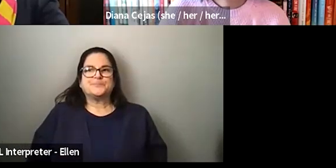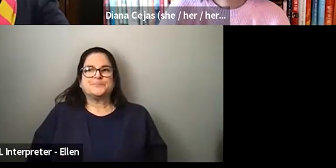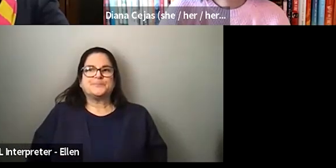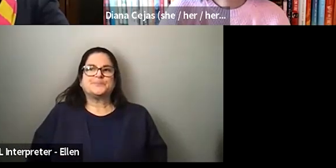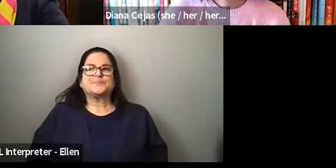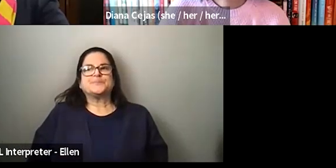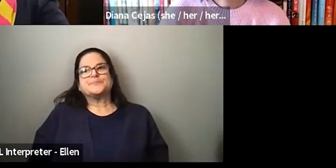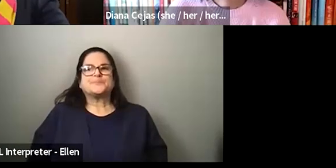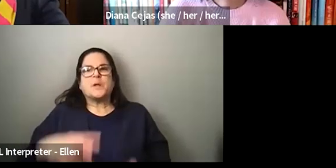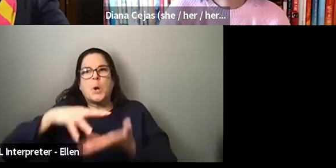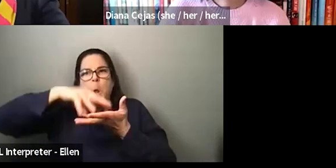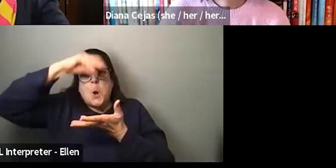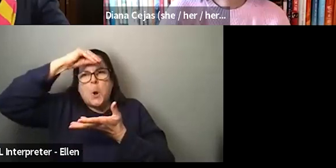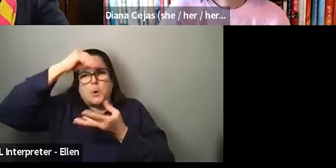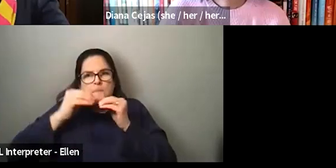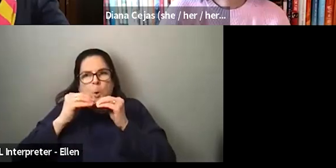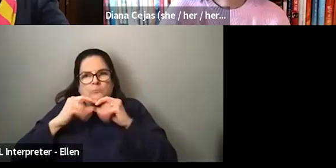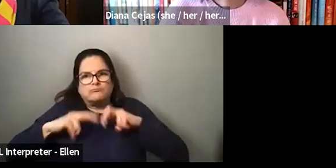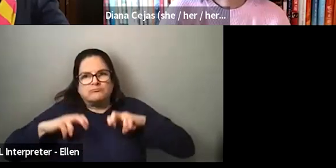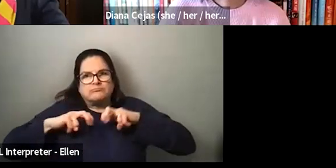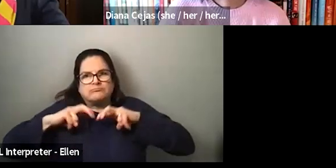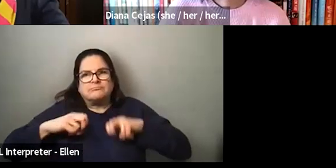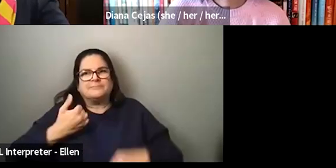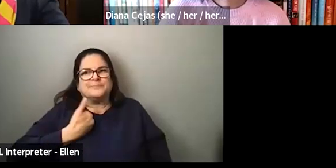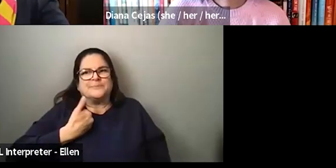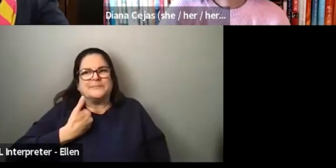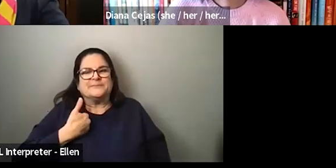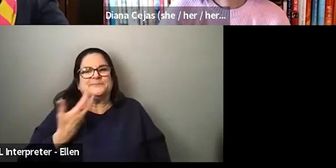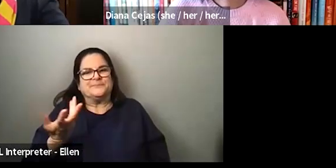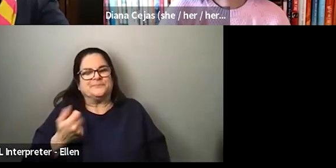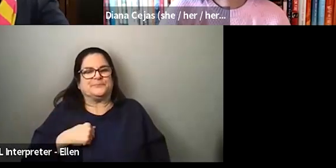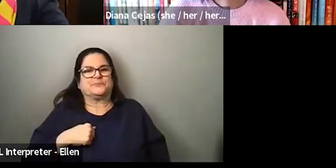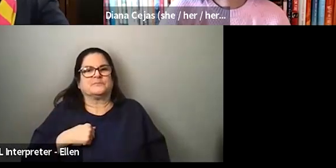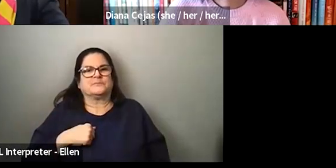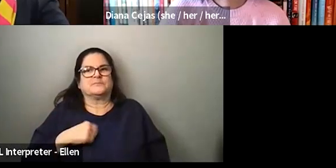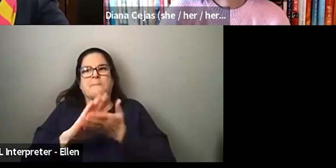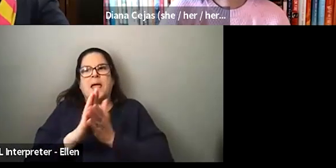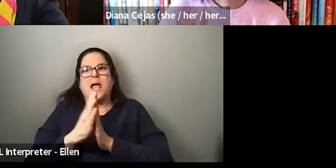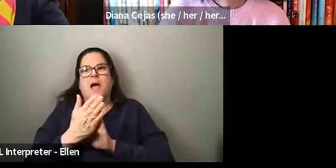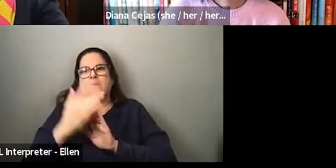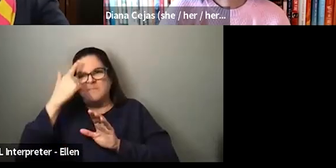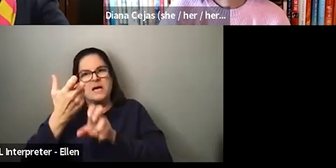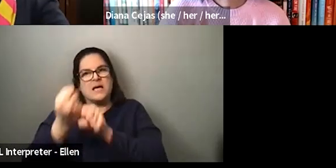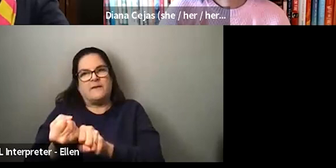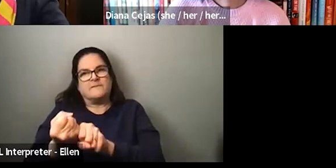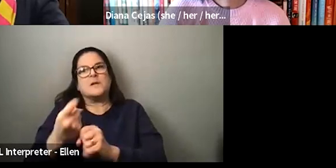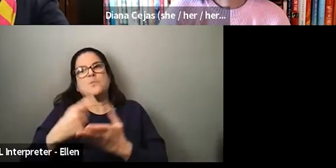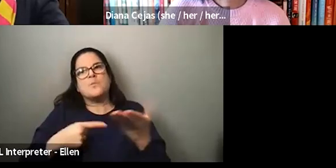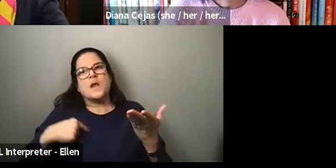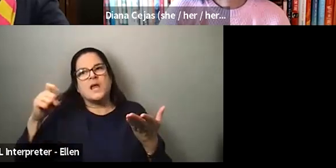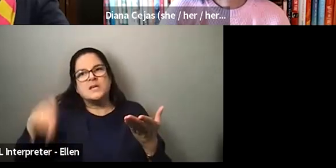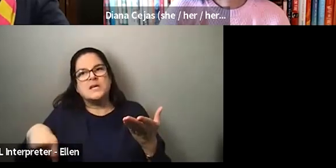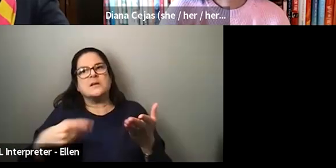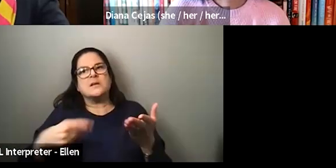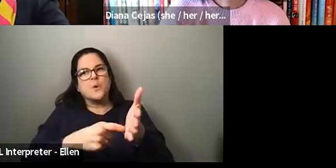you learn more about yourself. You become more confident about the things that you need and that you require. And, um, you learn a